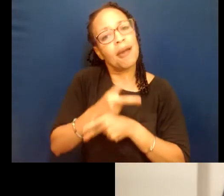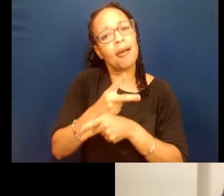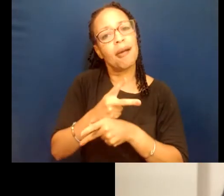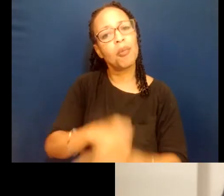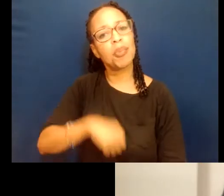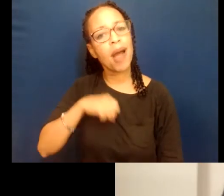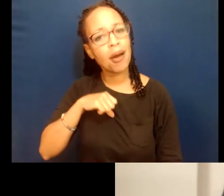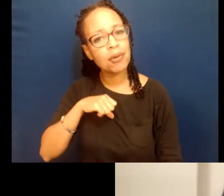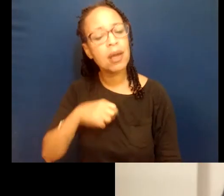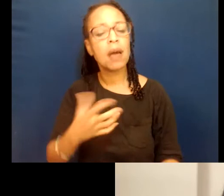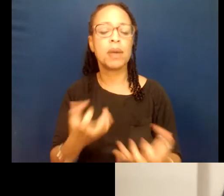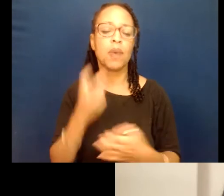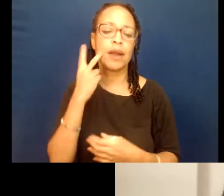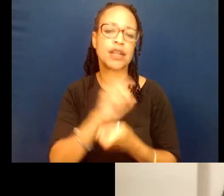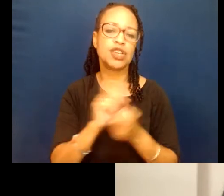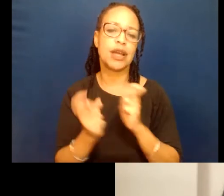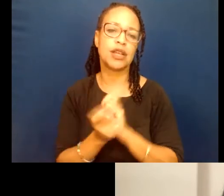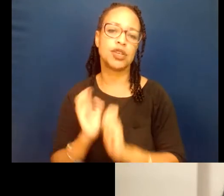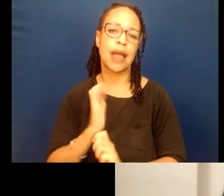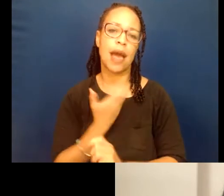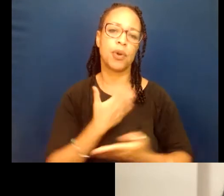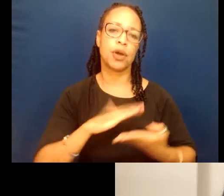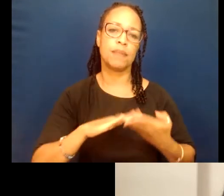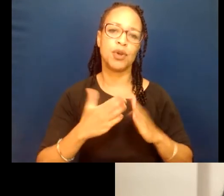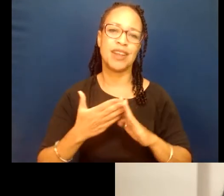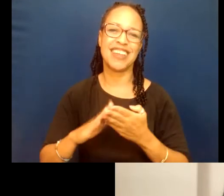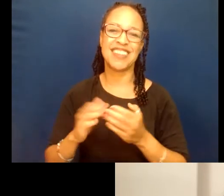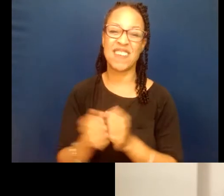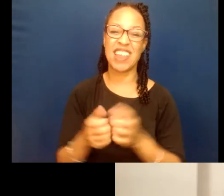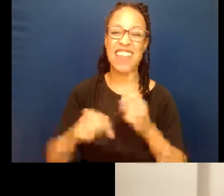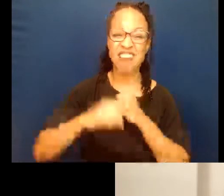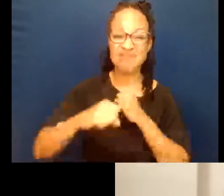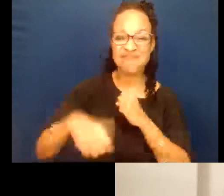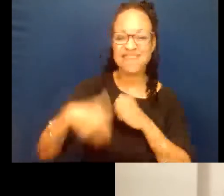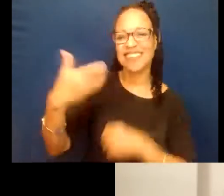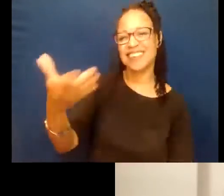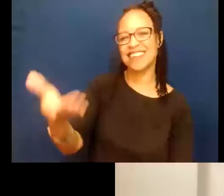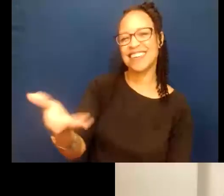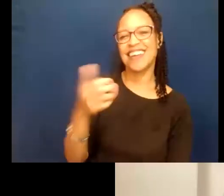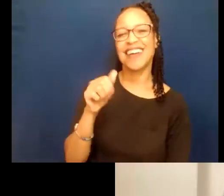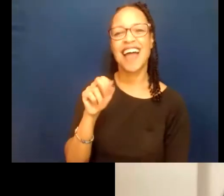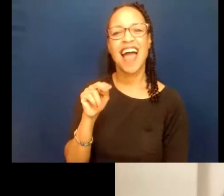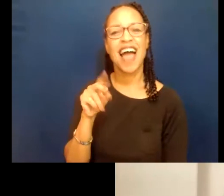and we want to see change in our communities. So without further ado, let's hear from Andrea Guzman.